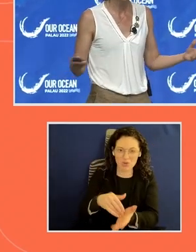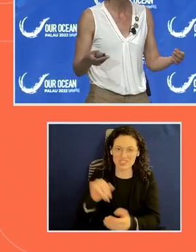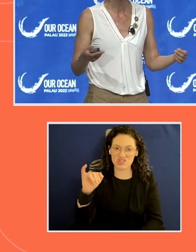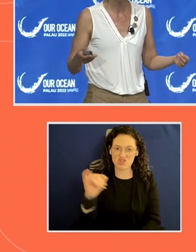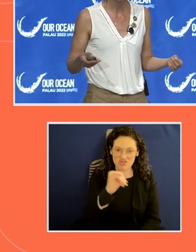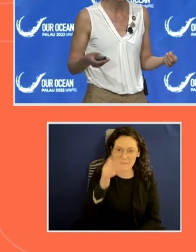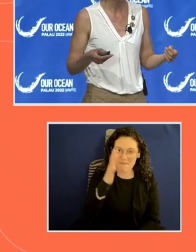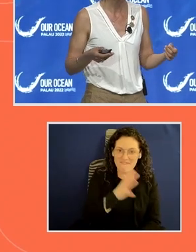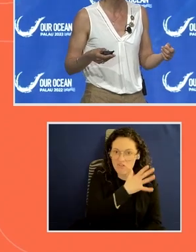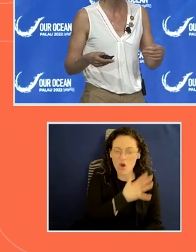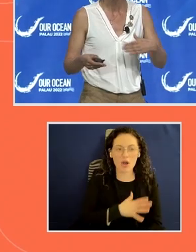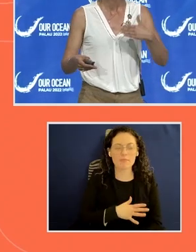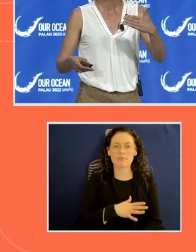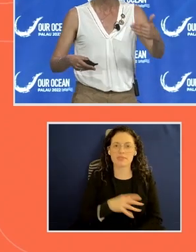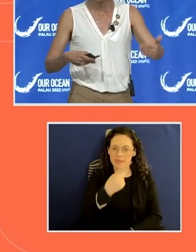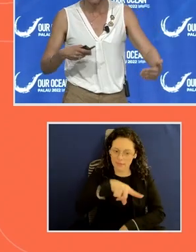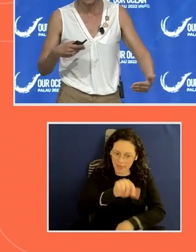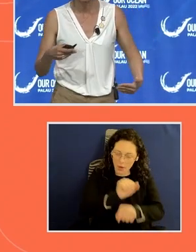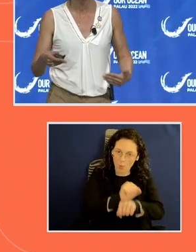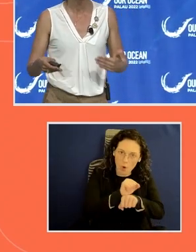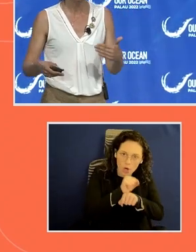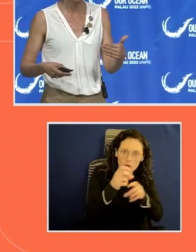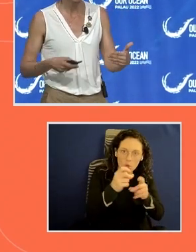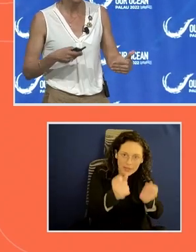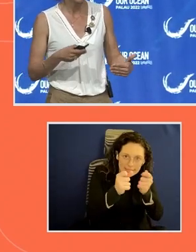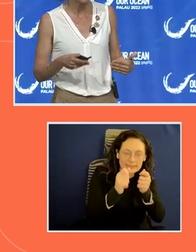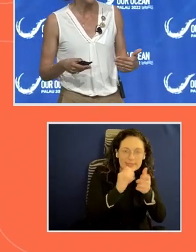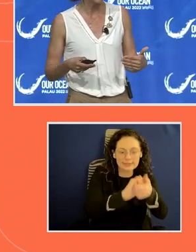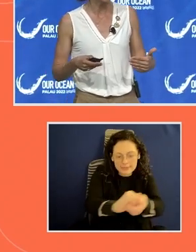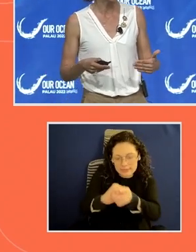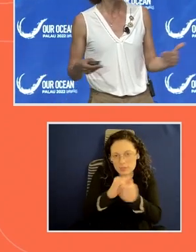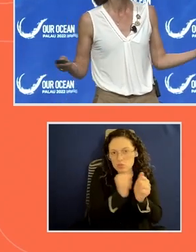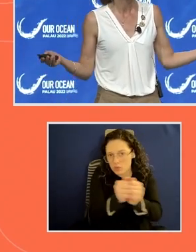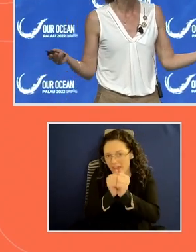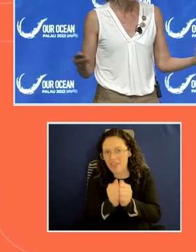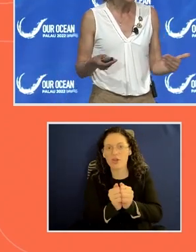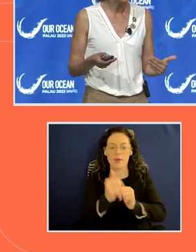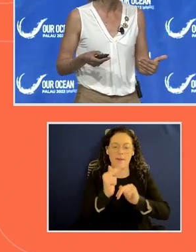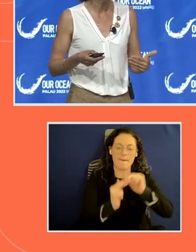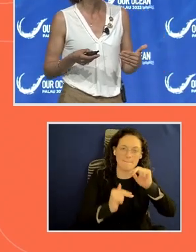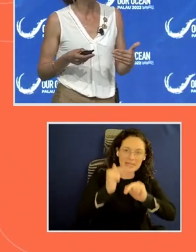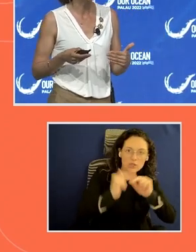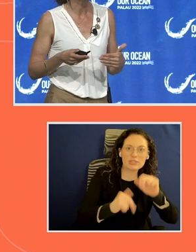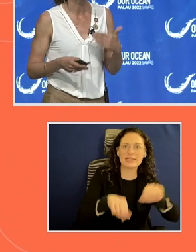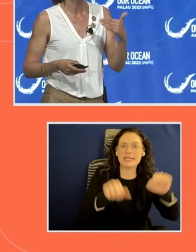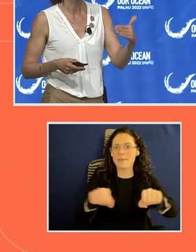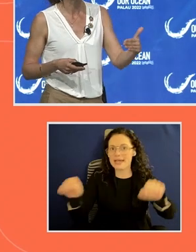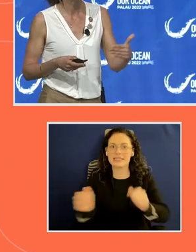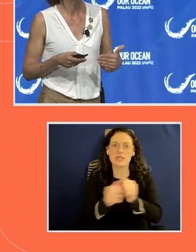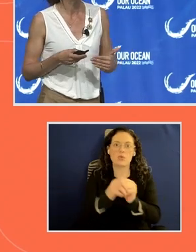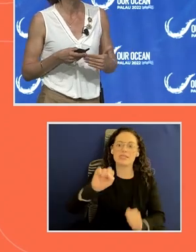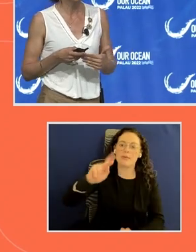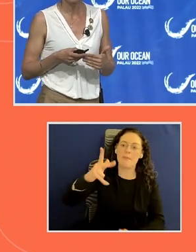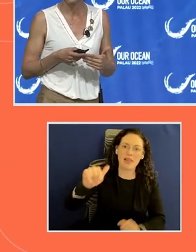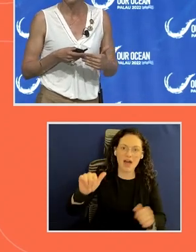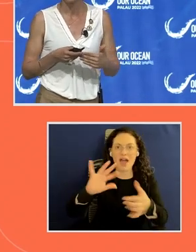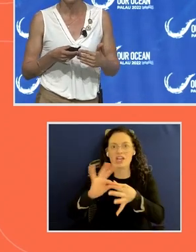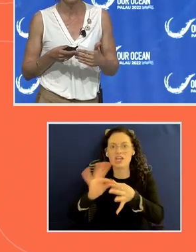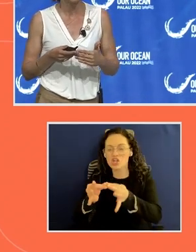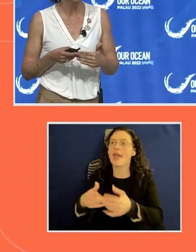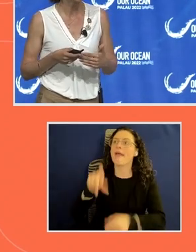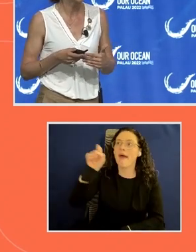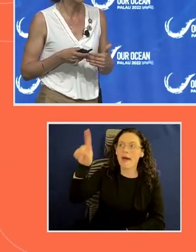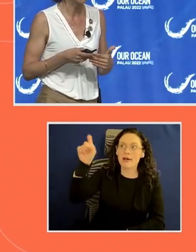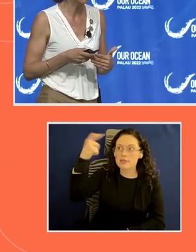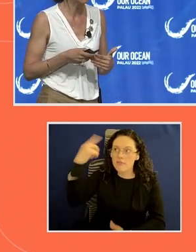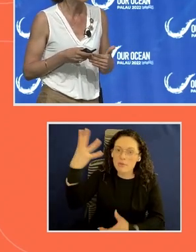with pulling together local stakeholders, building capacity with the supply chain actors, getting the government involved, working with local community